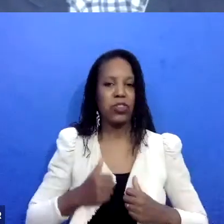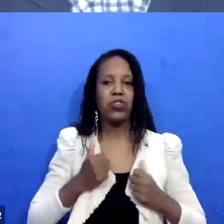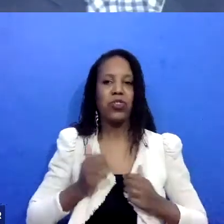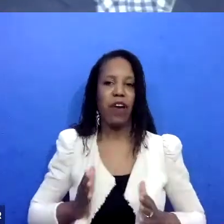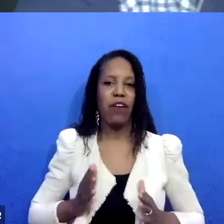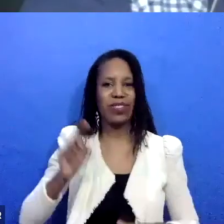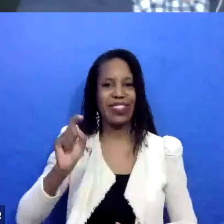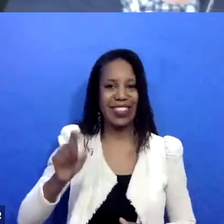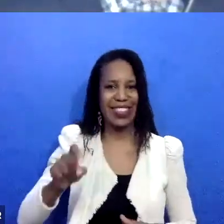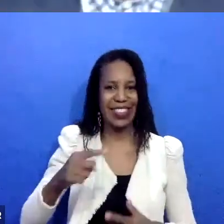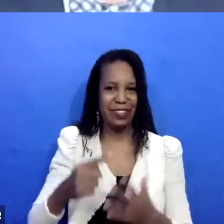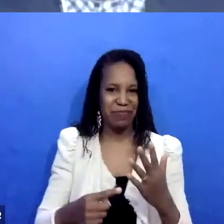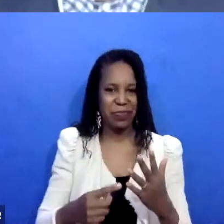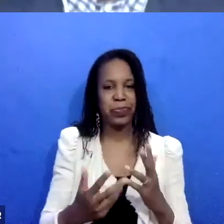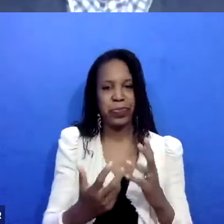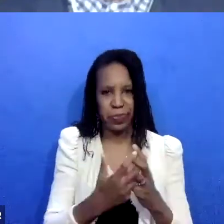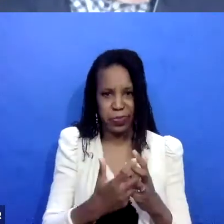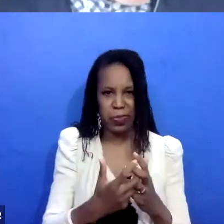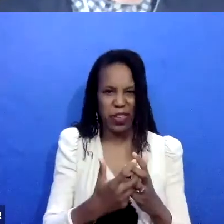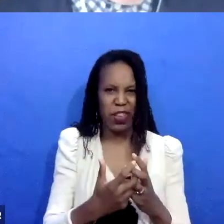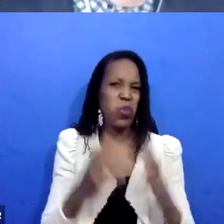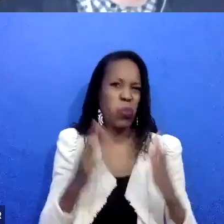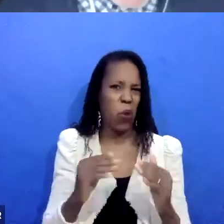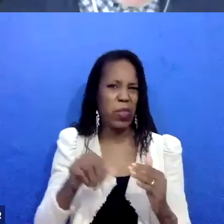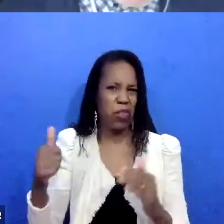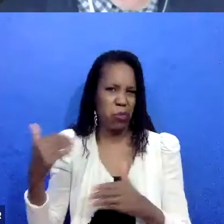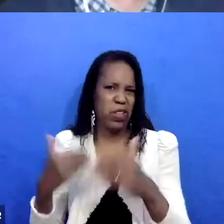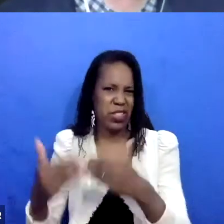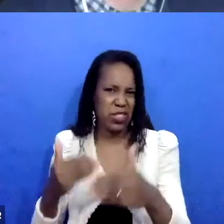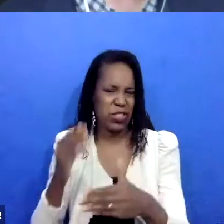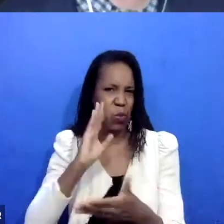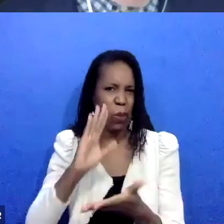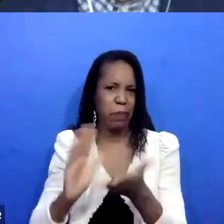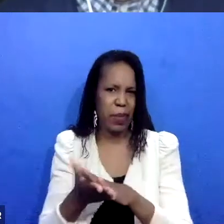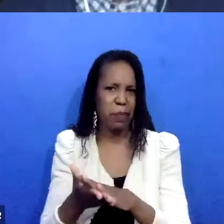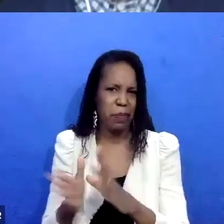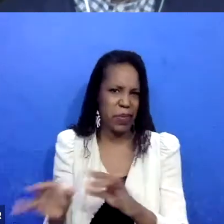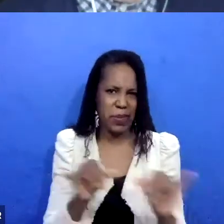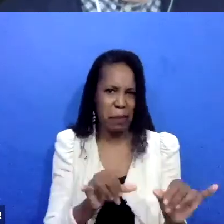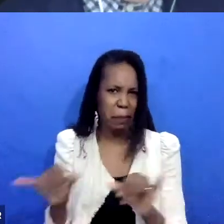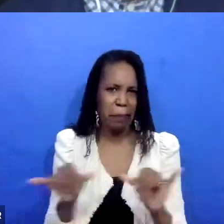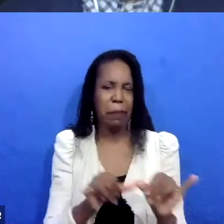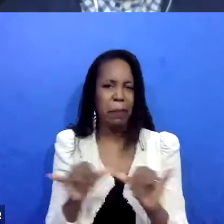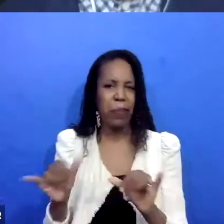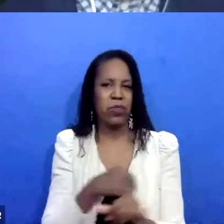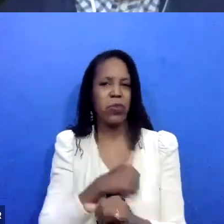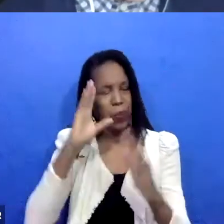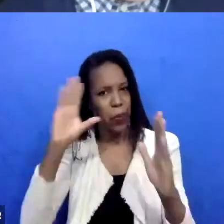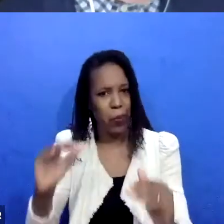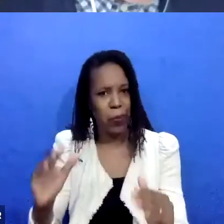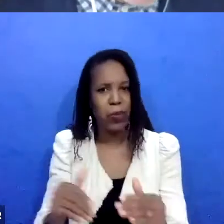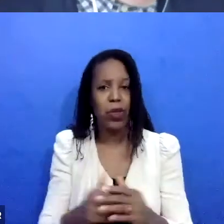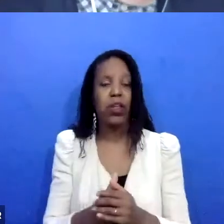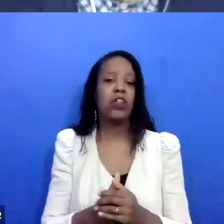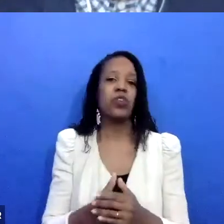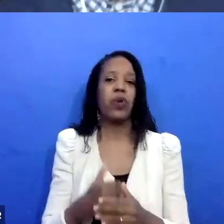part of, support conversations with the survivor who just needed some place to sit. We have comfortable couches in our